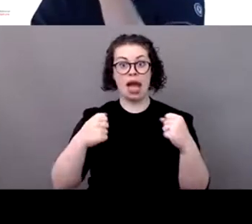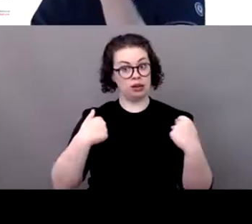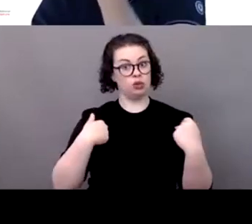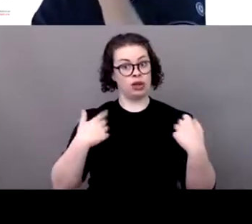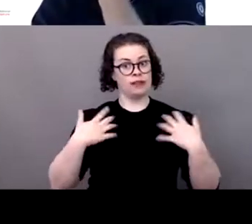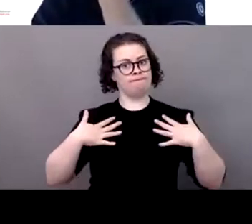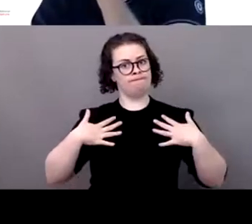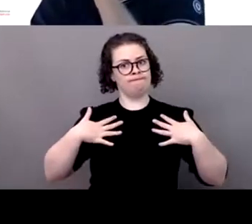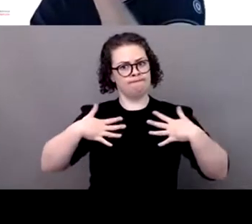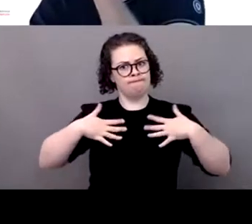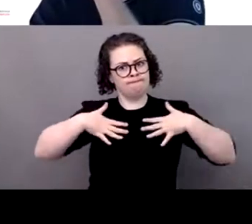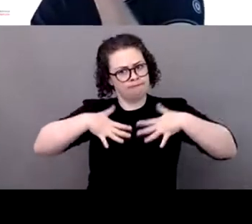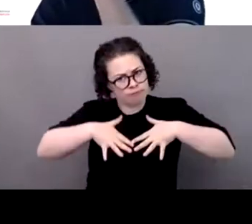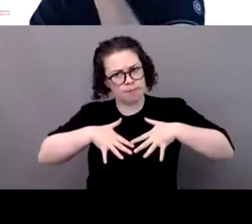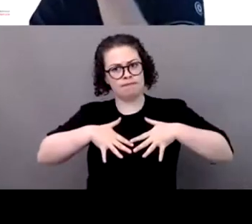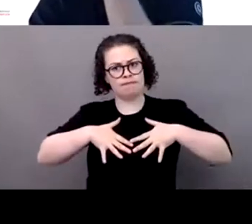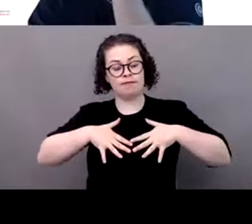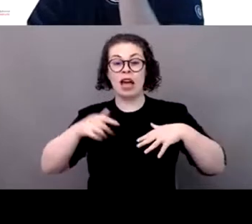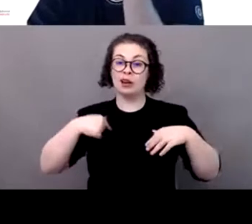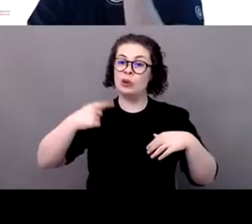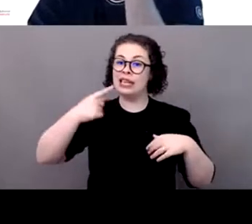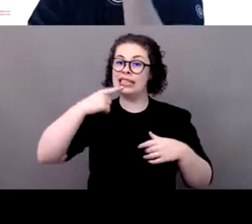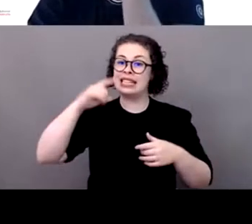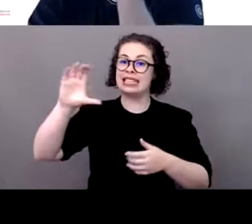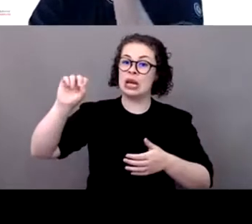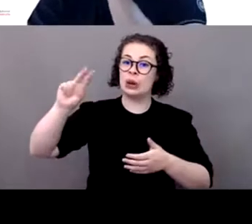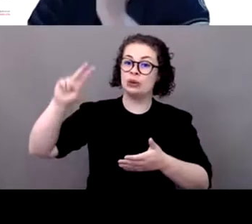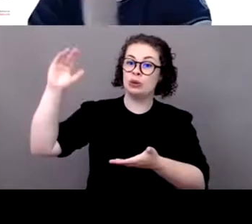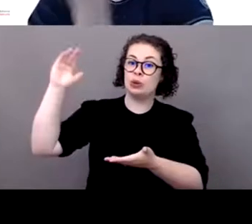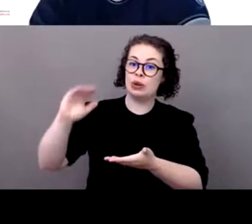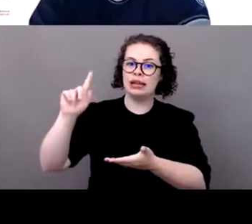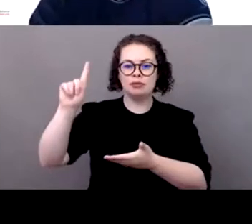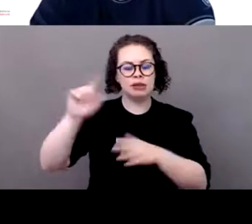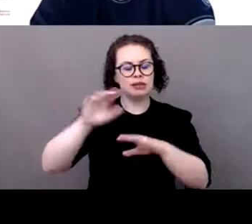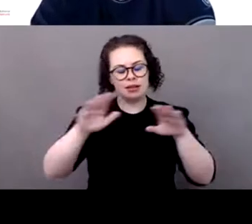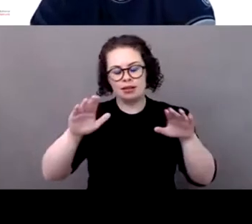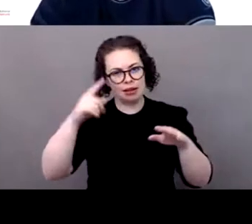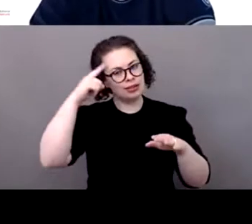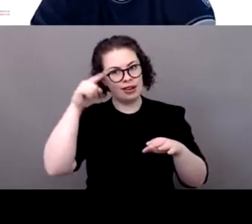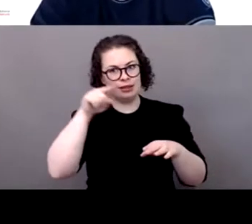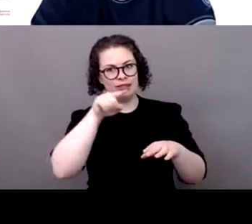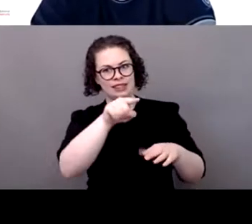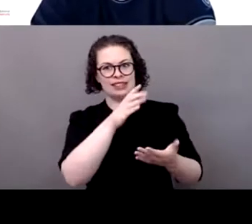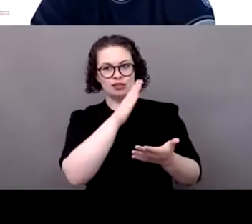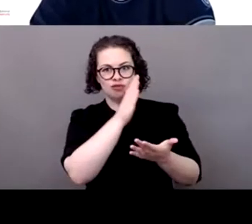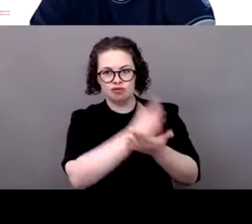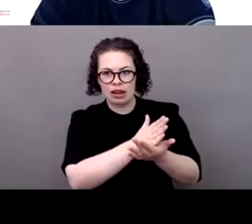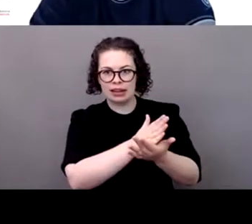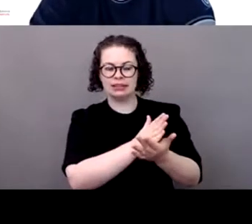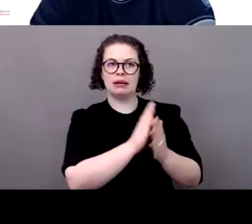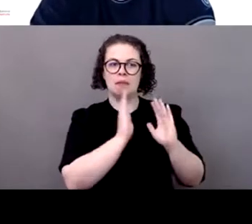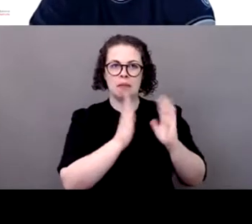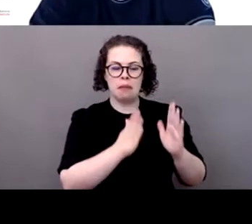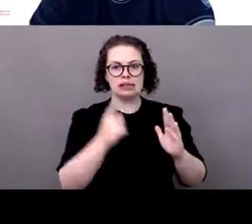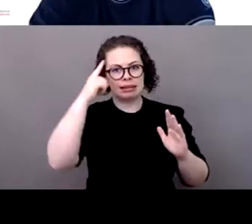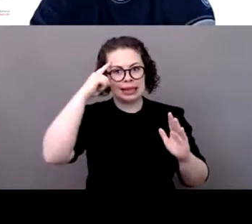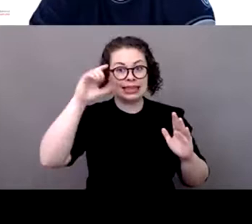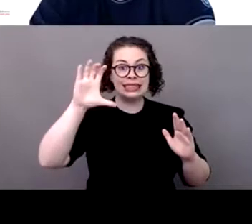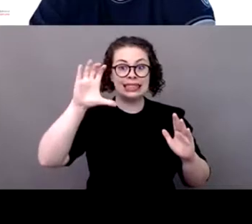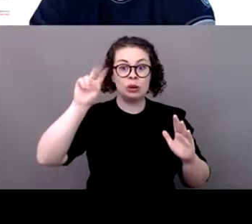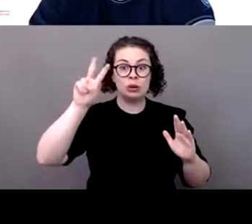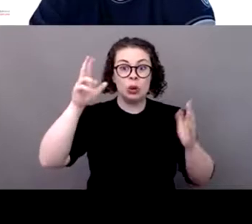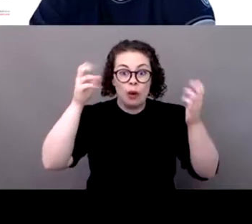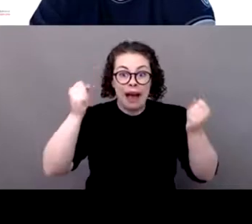arrive at this Accord of Paris, we have a double responsibility. The France has a responsibility in its leadership of the French presidency